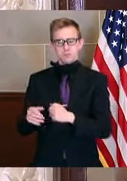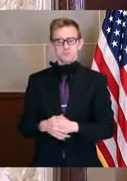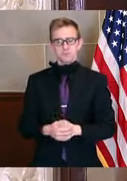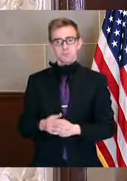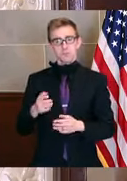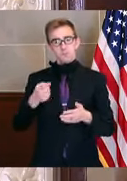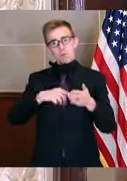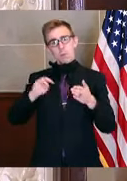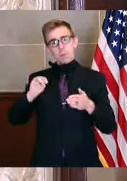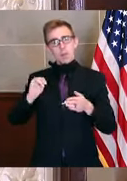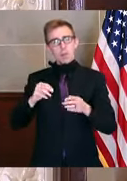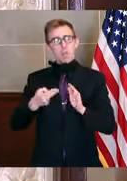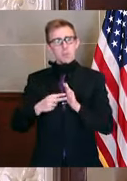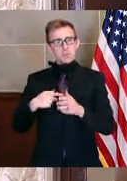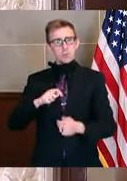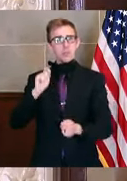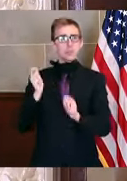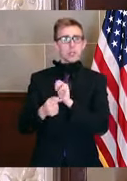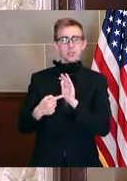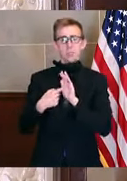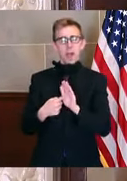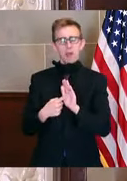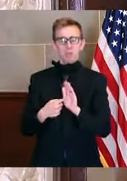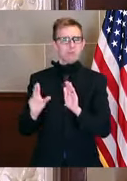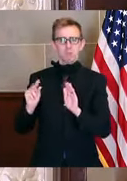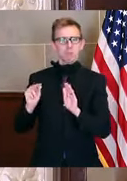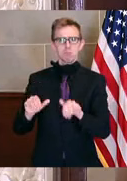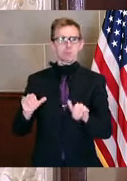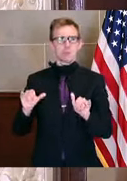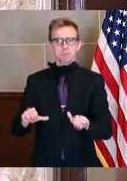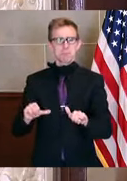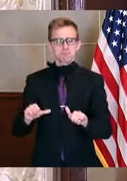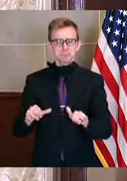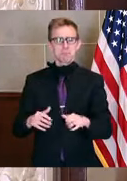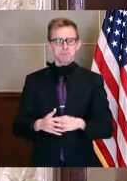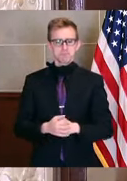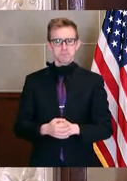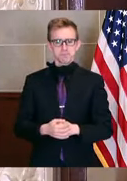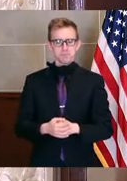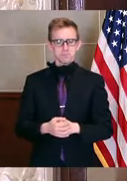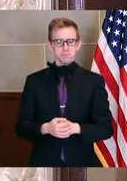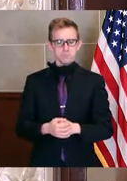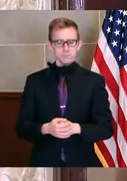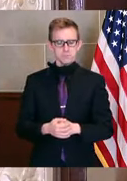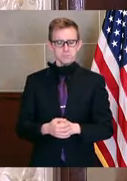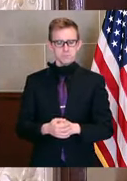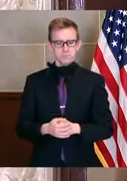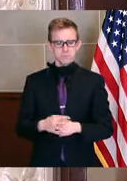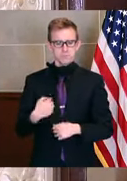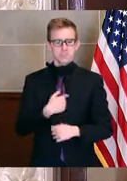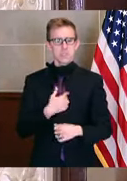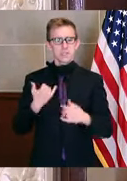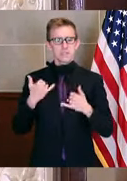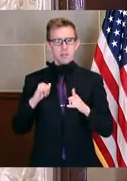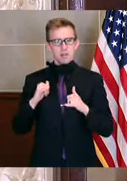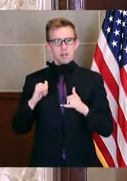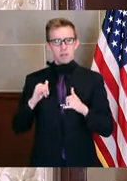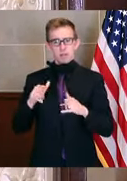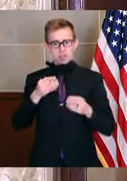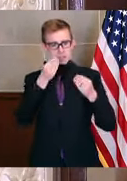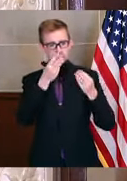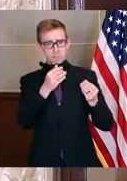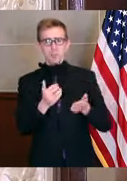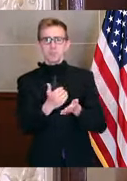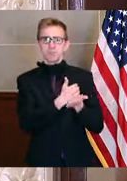up on money doesn't change anything to do with our model that we're using for the state of Missouri with the dashboards we're using. We're still going to collect that information